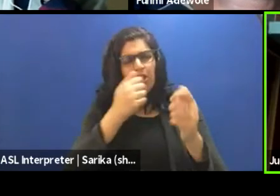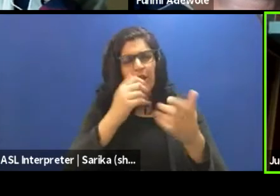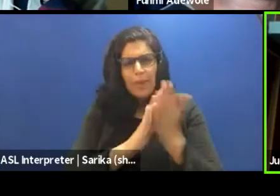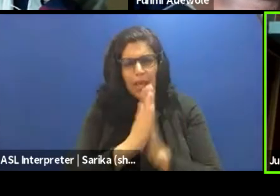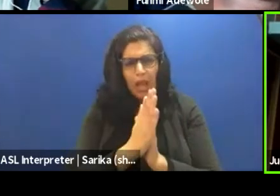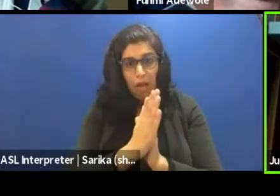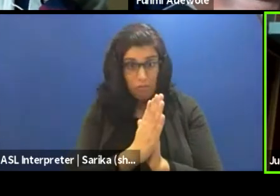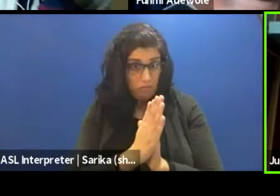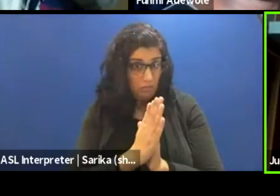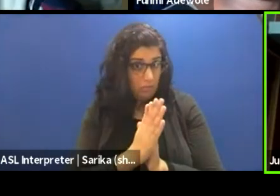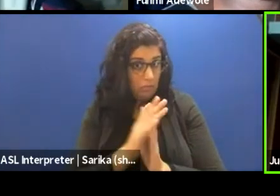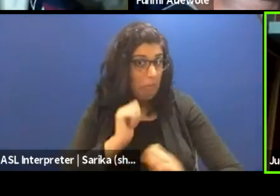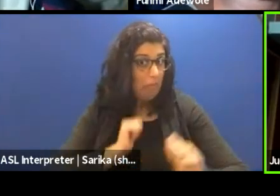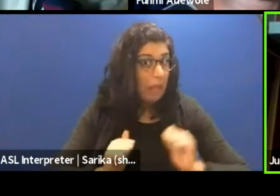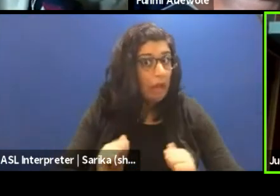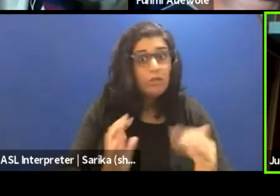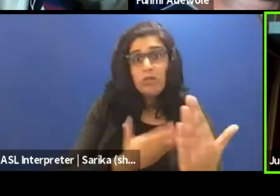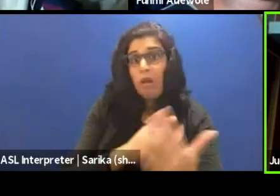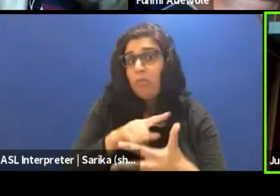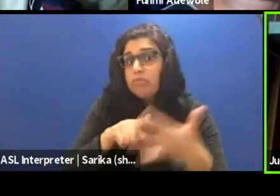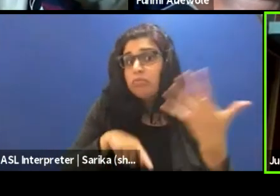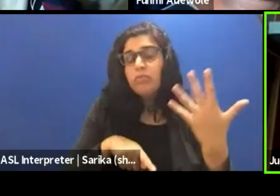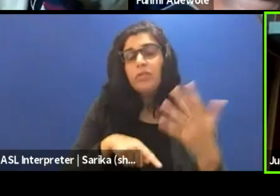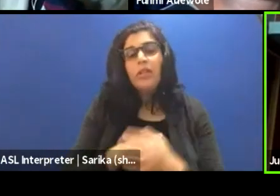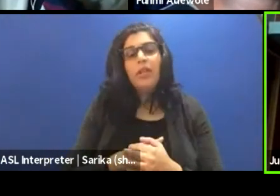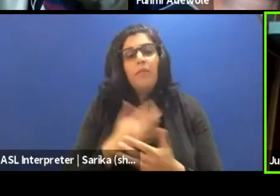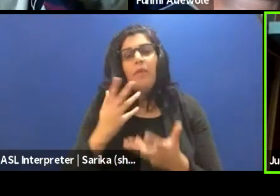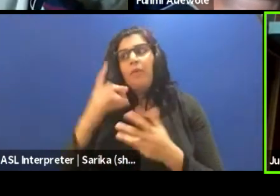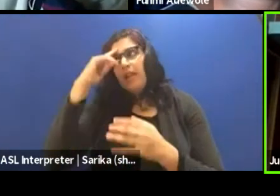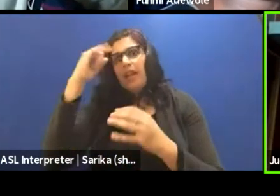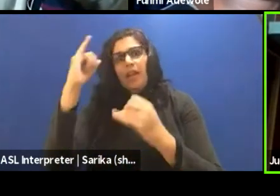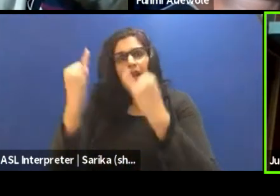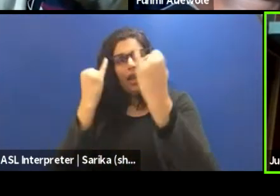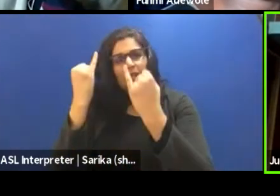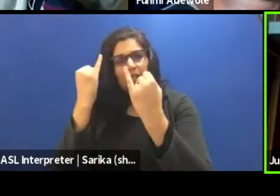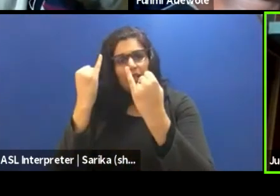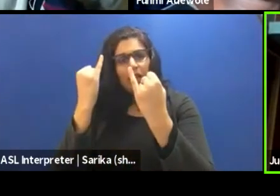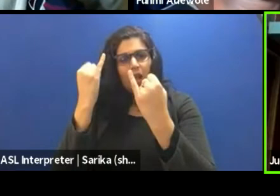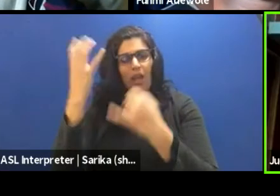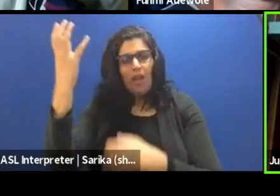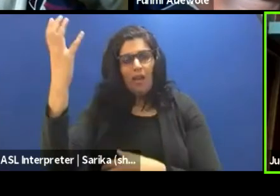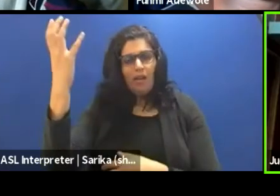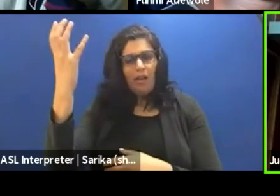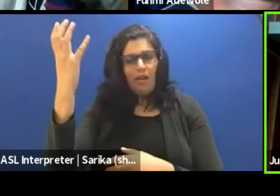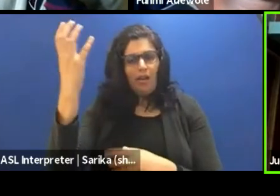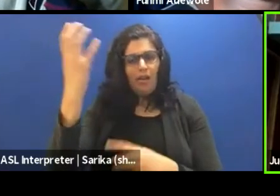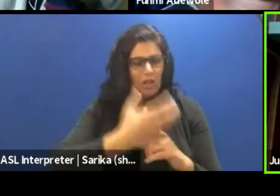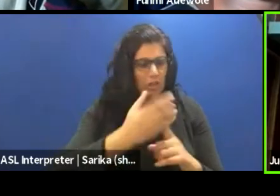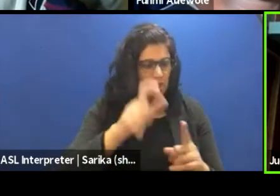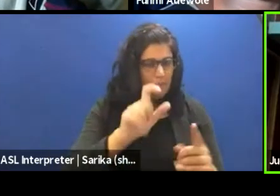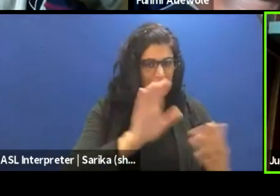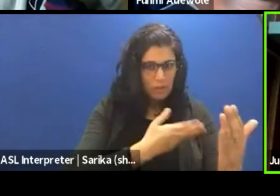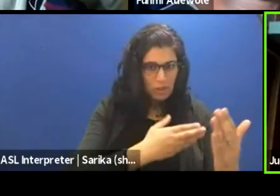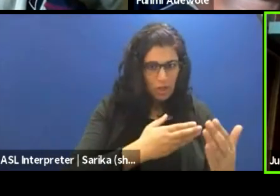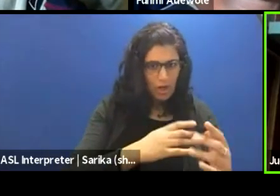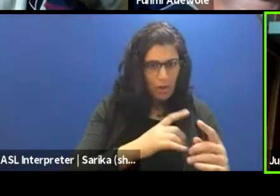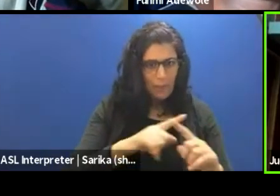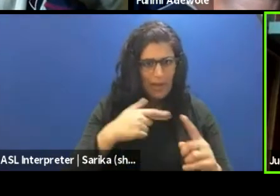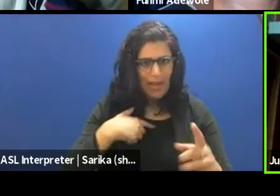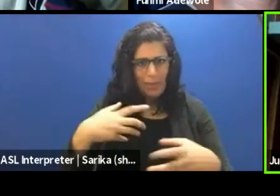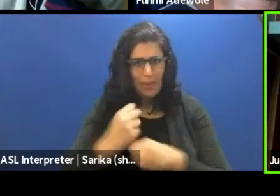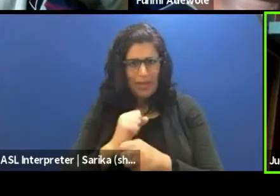I make sure I don't make the mistake of having an idea that comes to me and should be a song, making it a play.